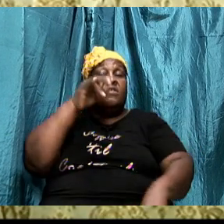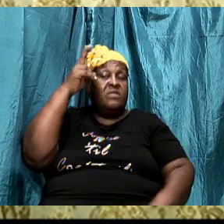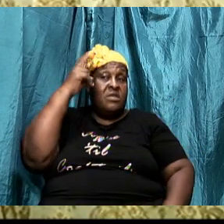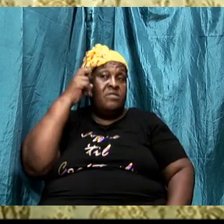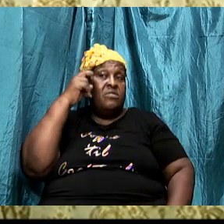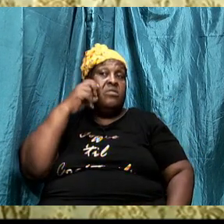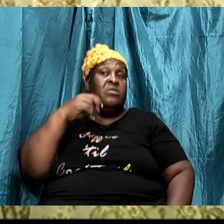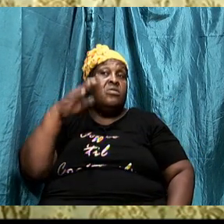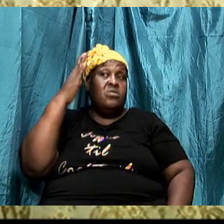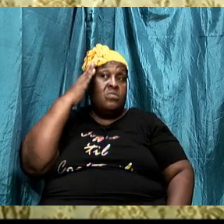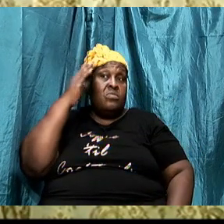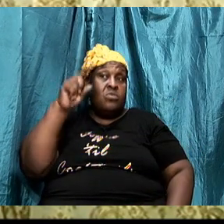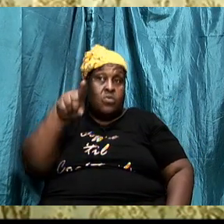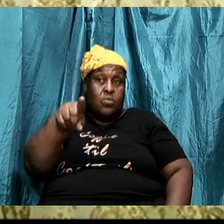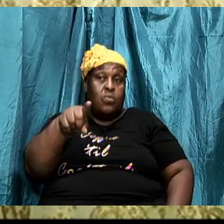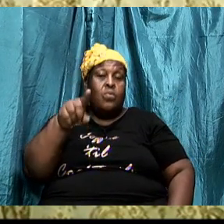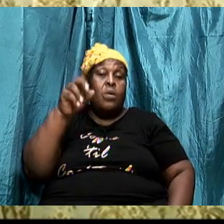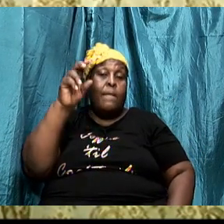know your enemy